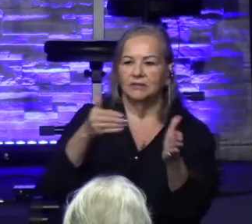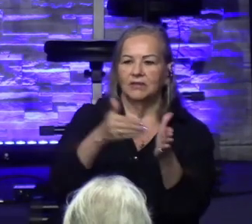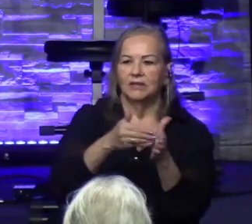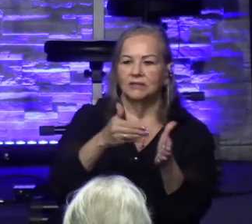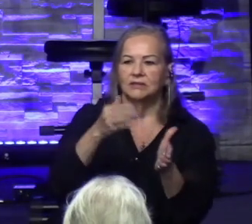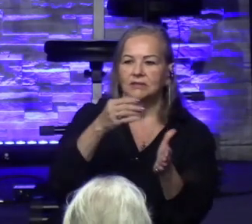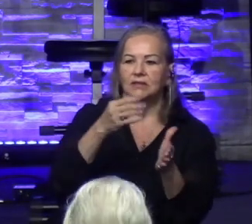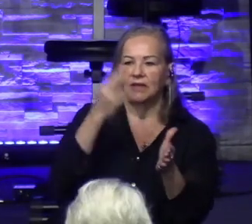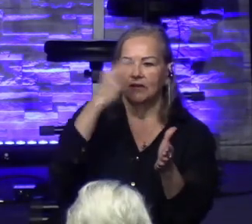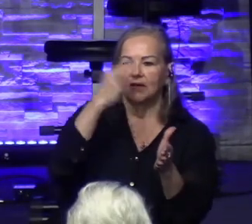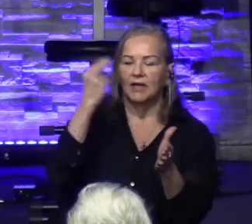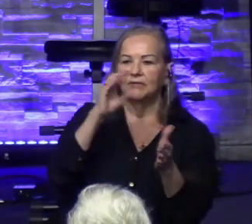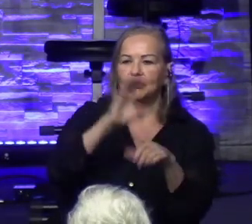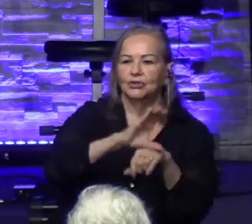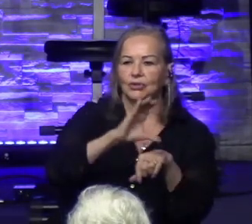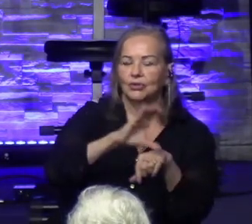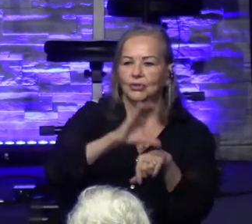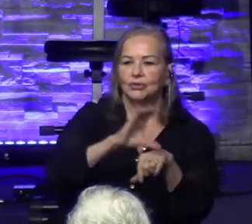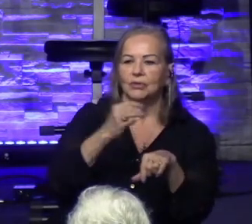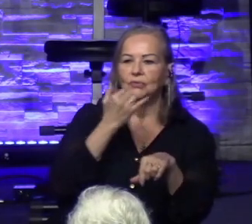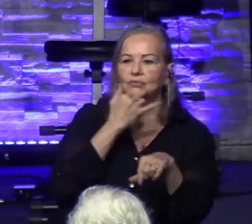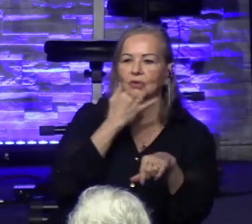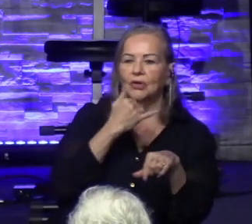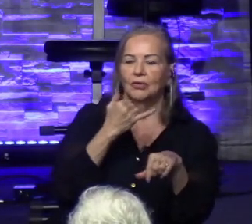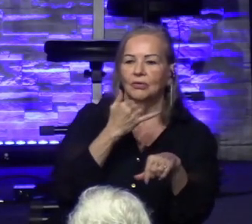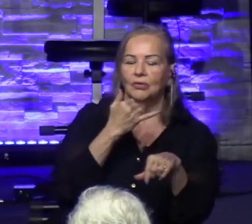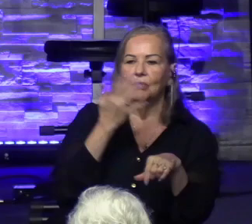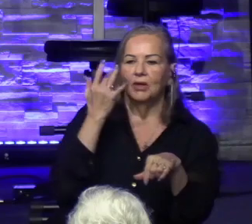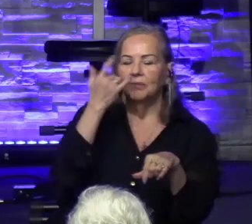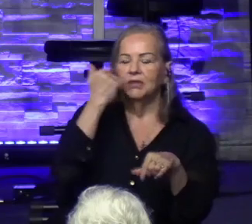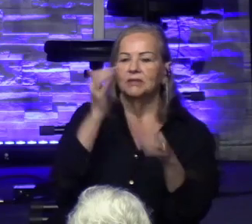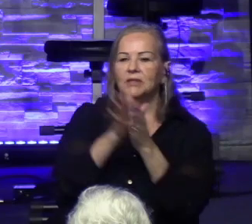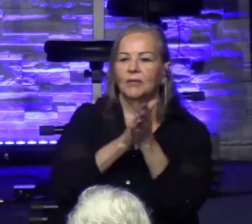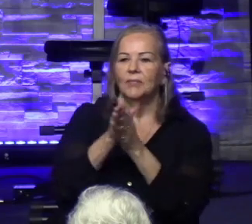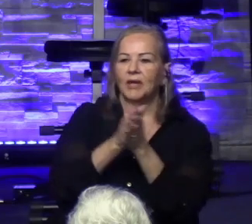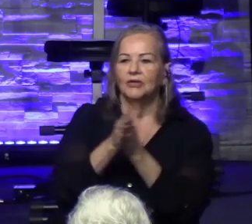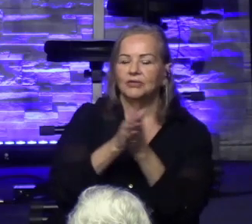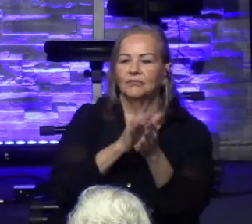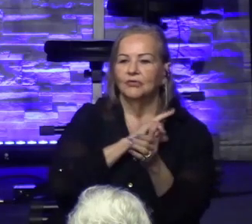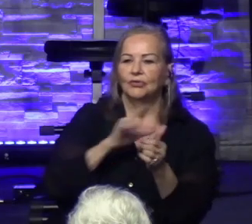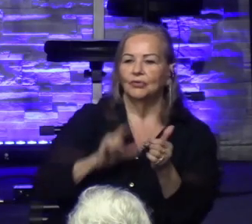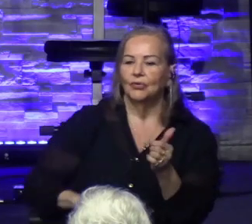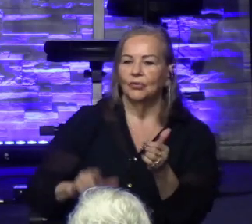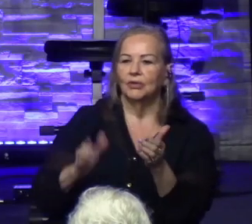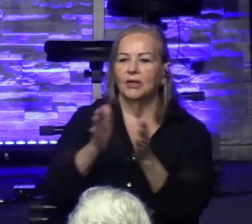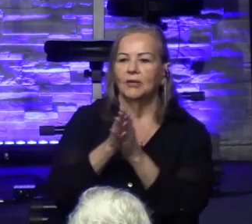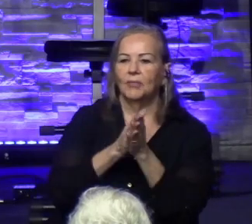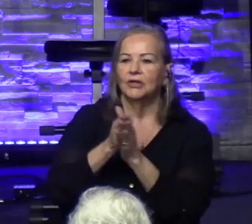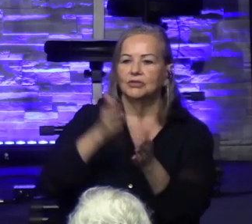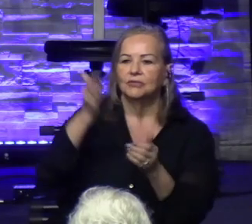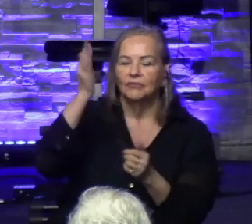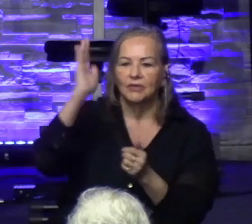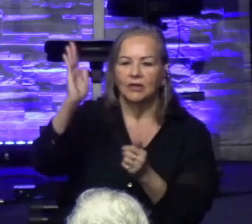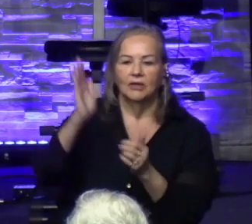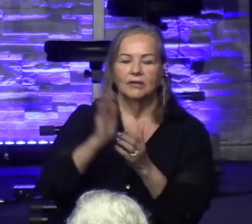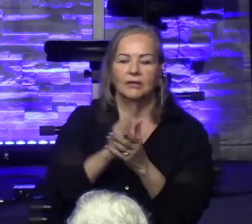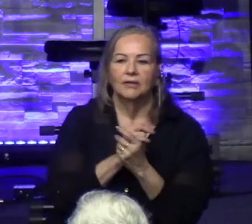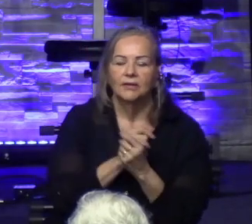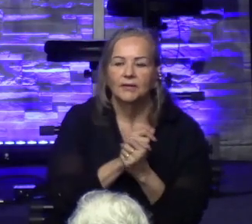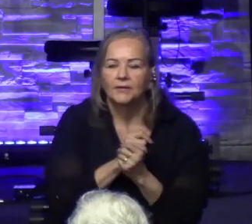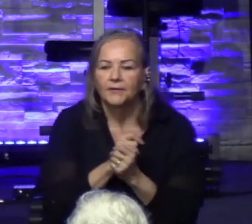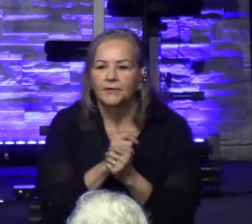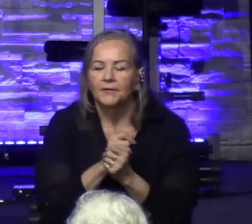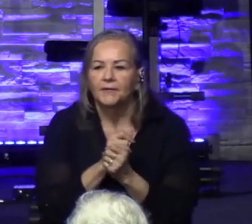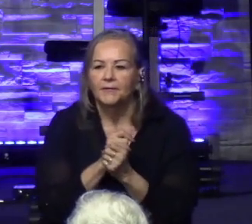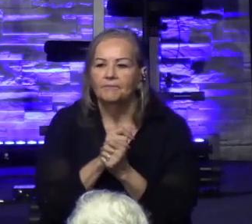Because he had a passion to educate, because he had a passion for the Lord, he took a stand against all that was going on. He took a stand against the church